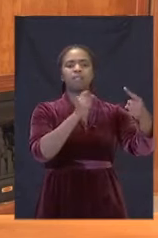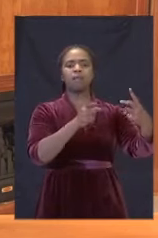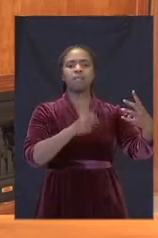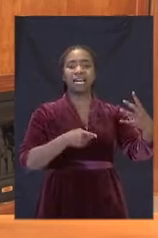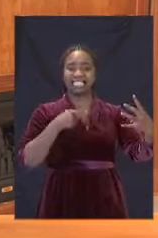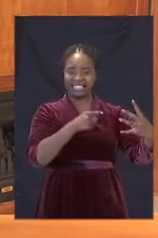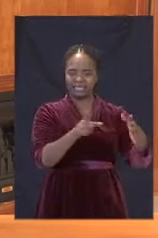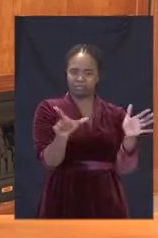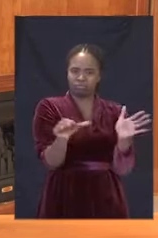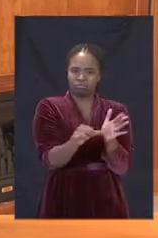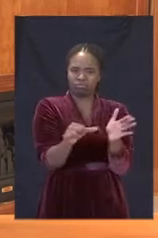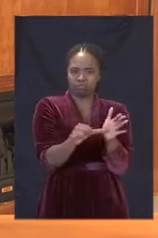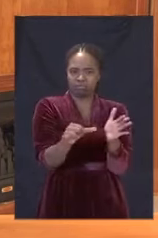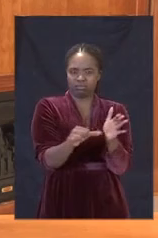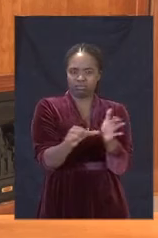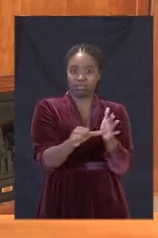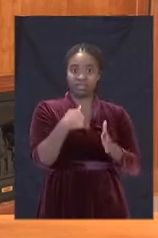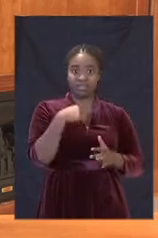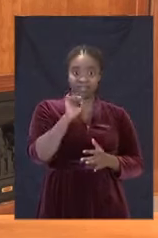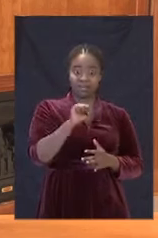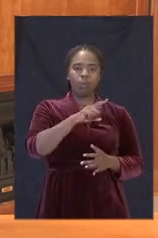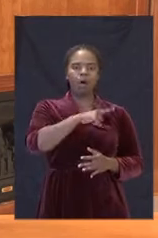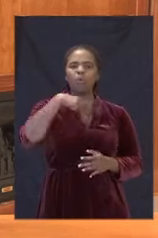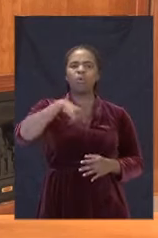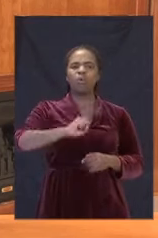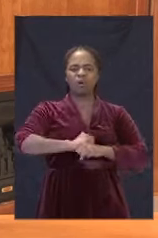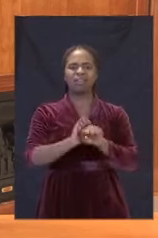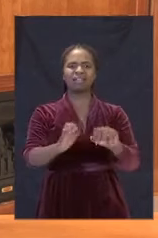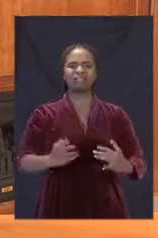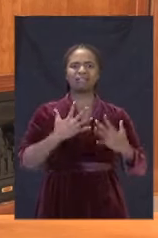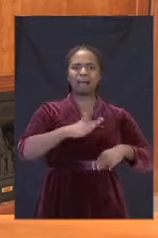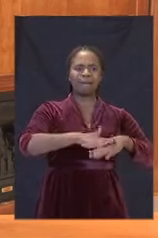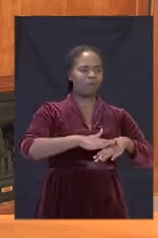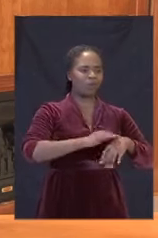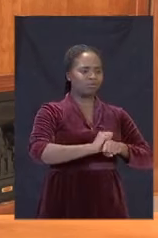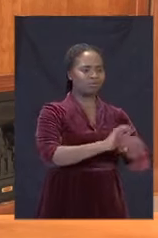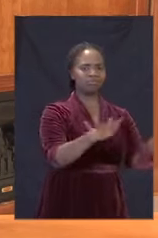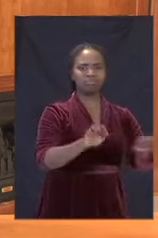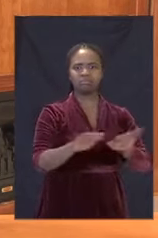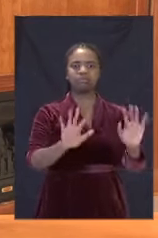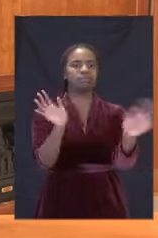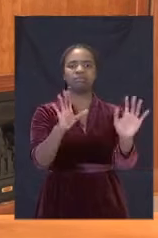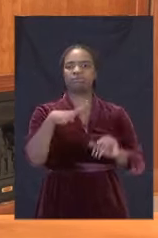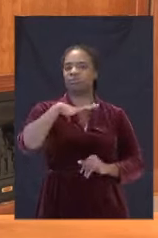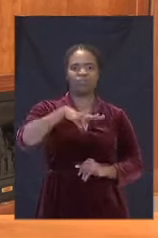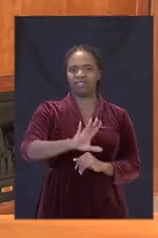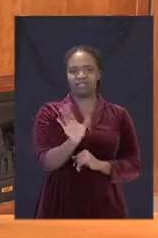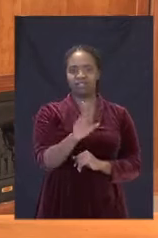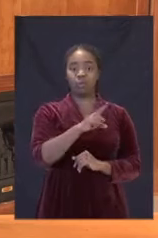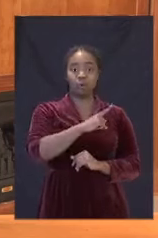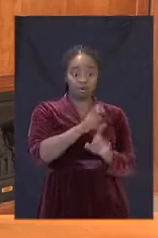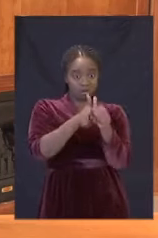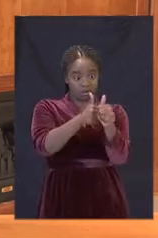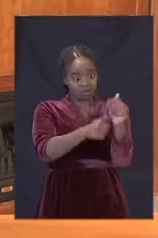necessary if we are to prevent infections from rising in accordance with norms and